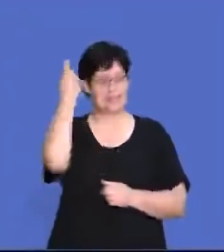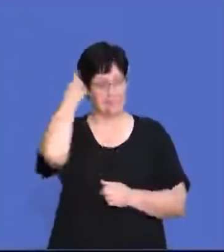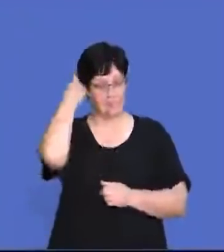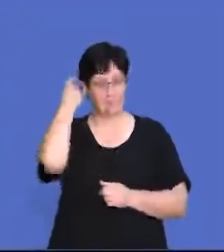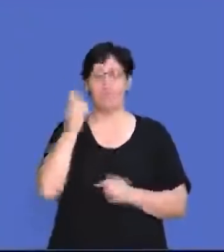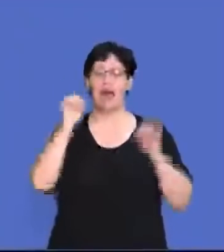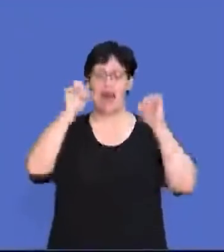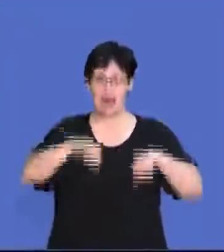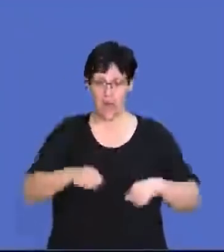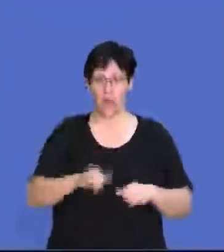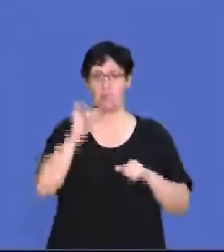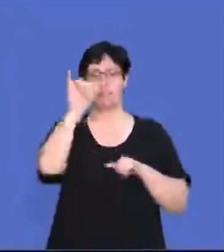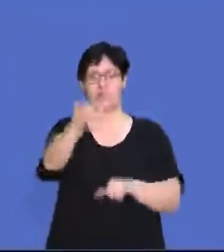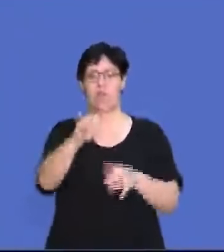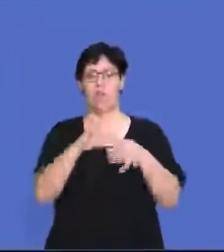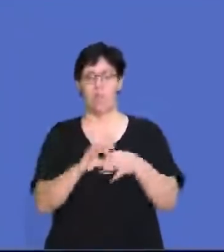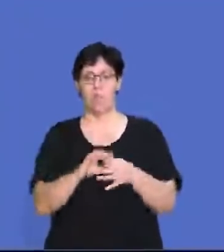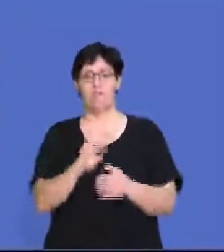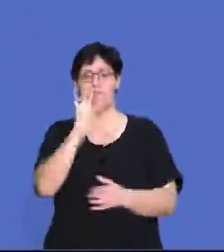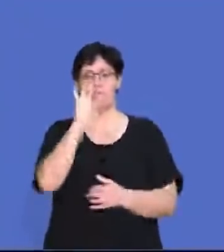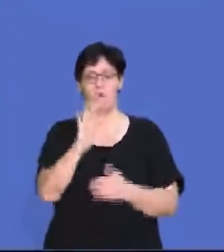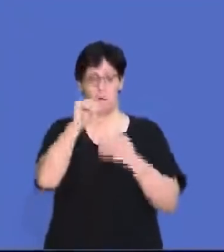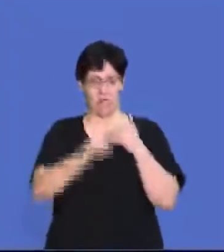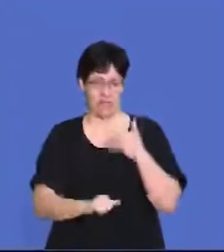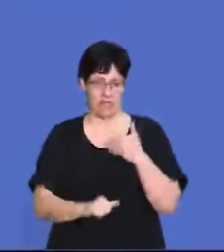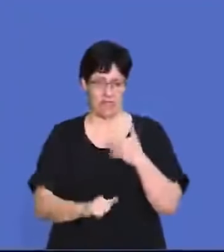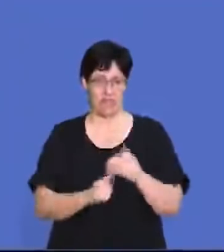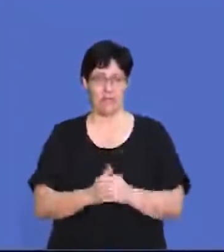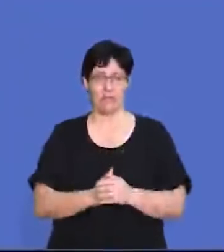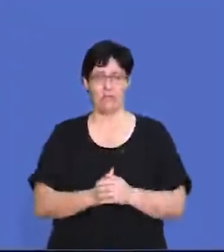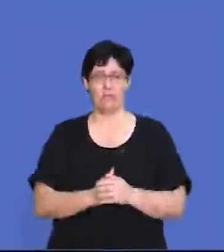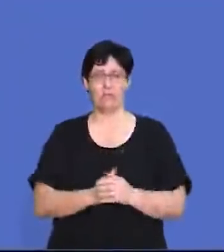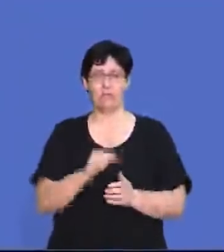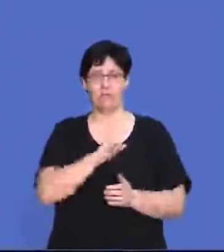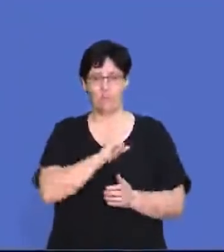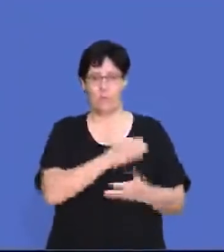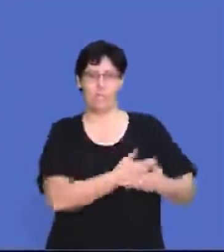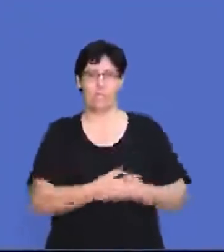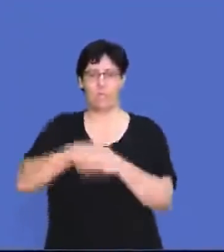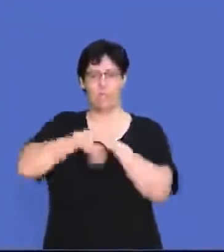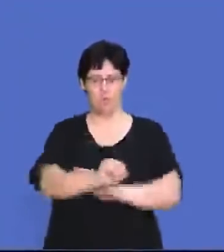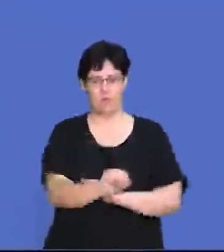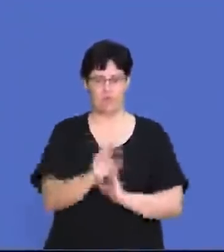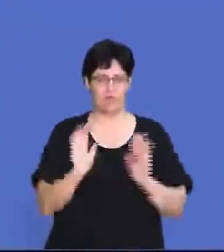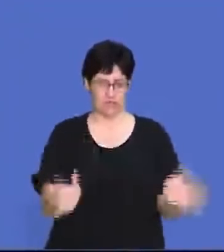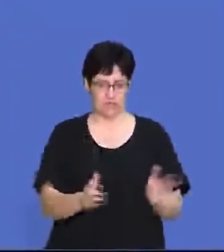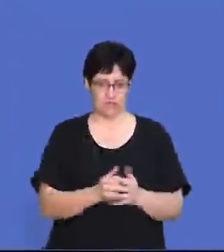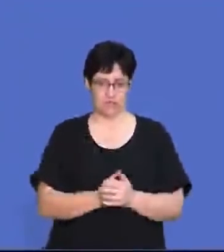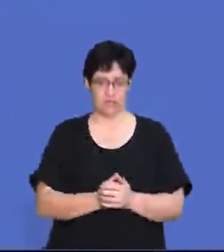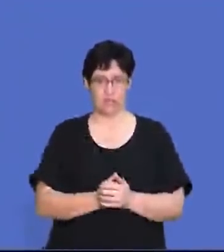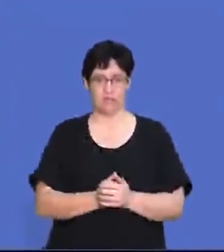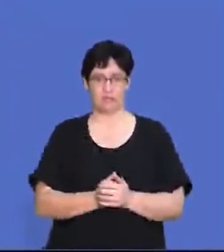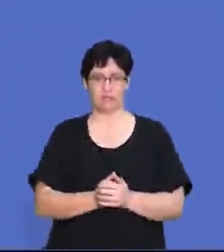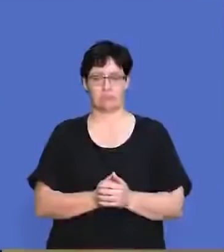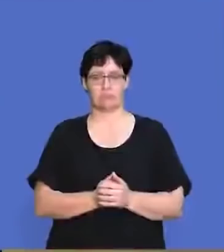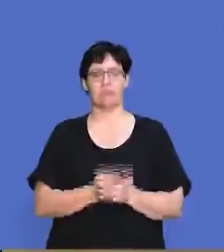the secretary, was allowed to stay home for four consecutive months after her baby was born. So